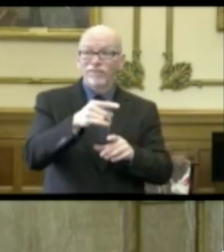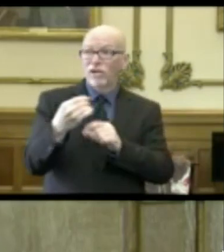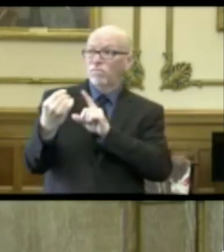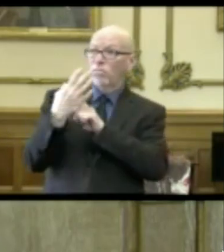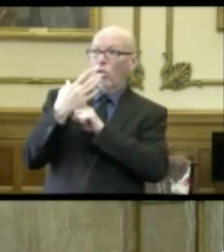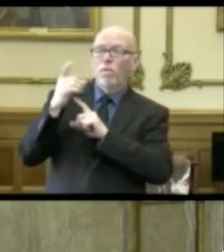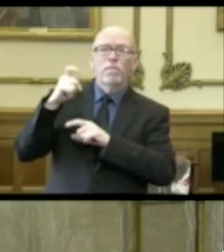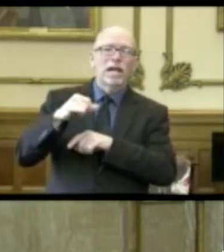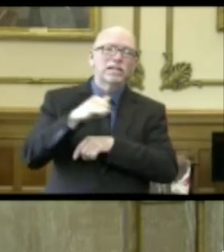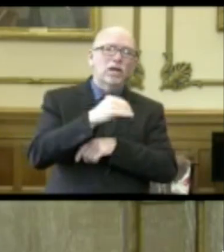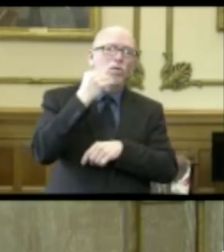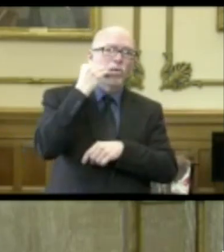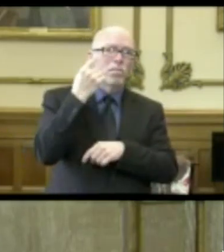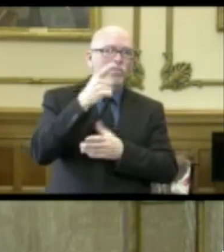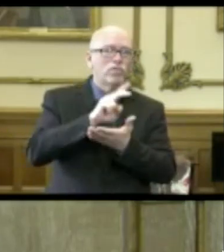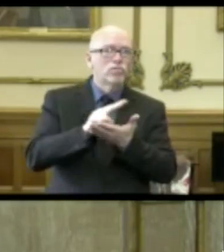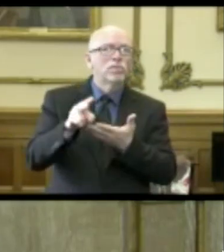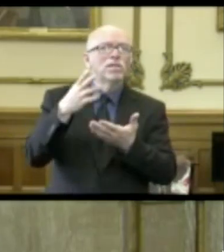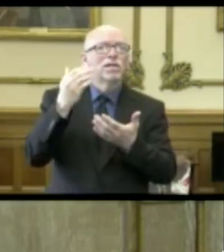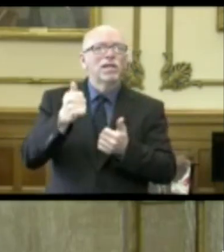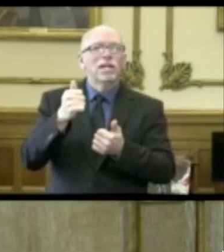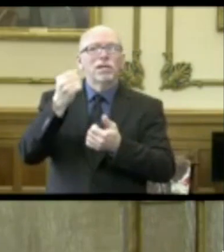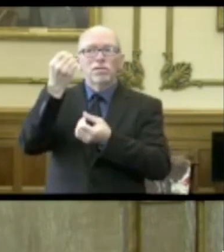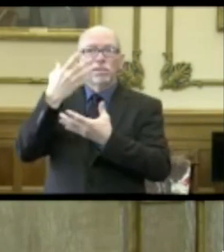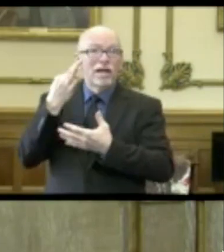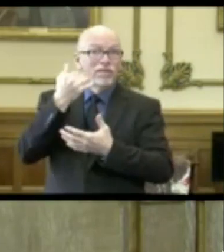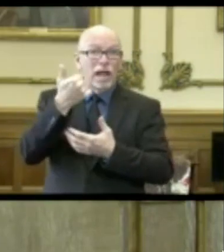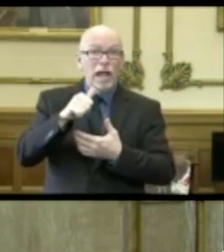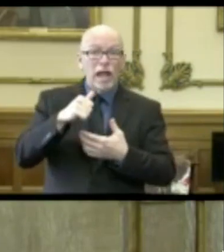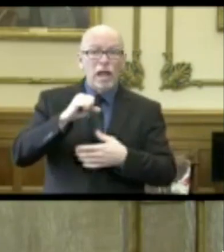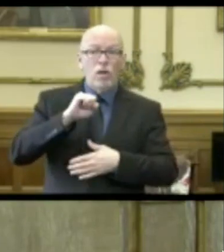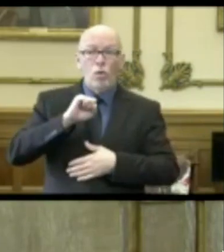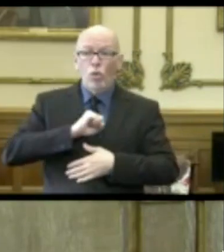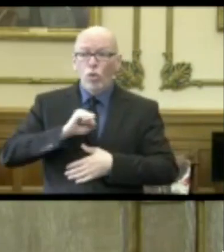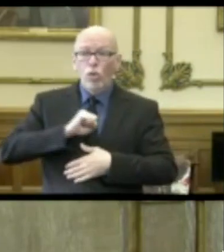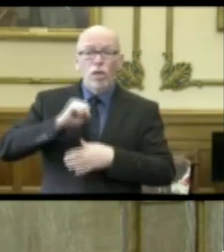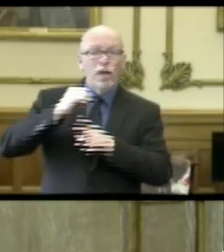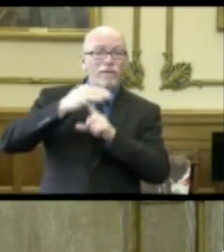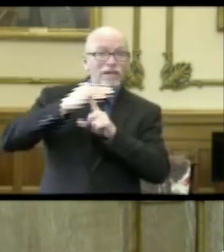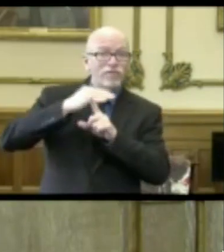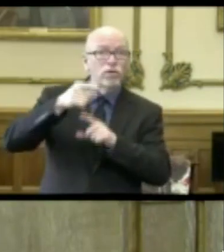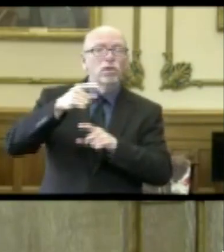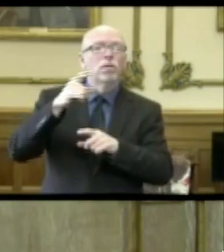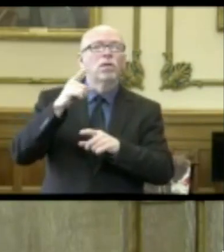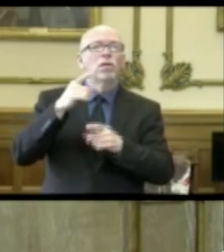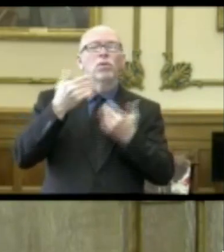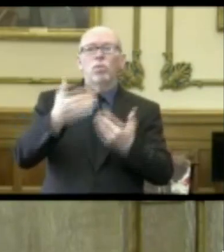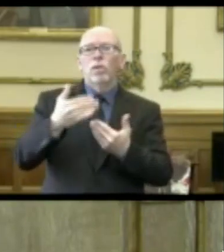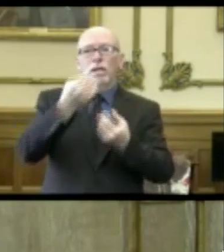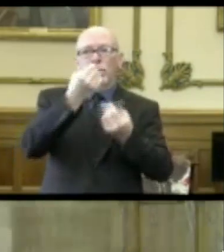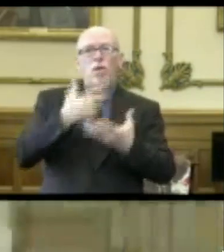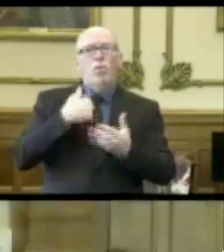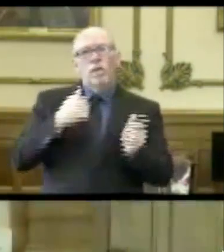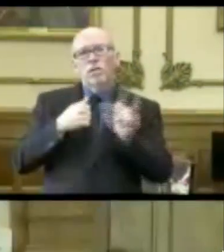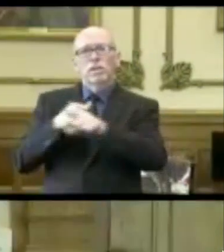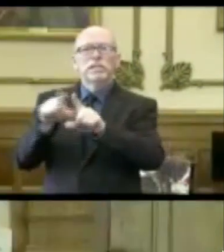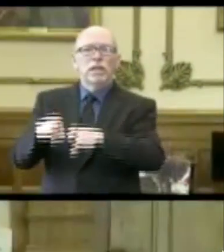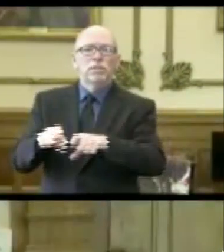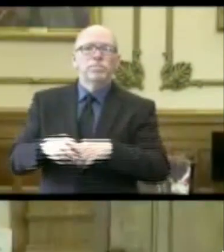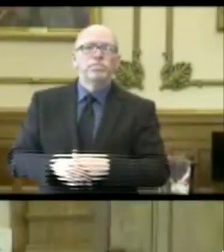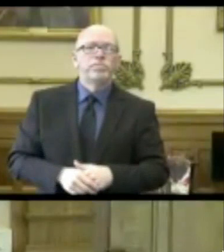quarantine and call us for symptoms so that at the first sign of symptoms, if we need to, we can test them. Yeah, that's,